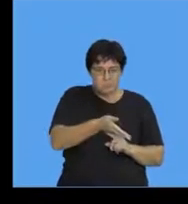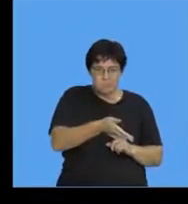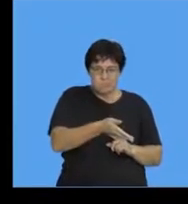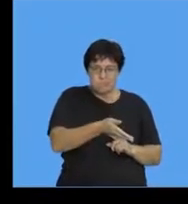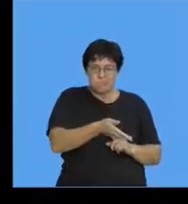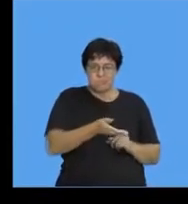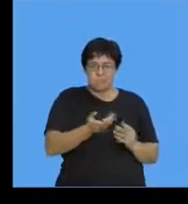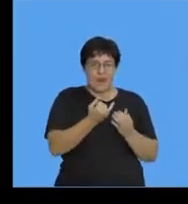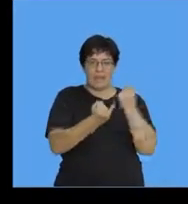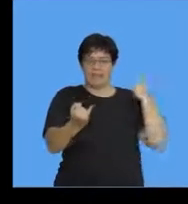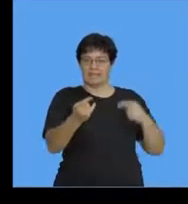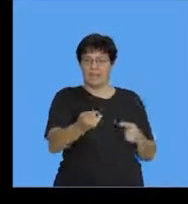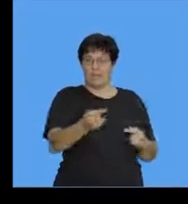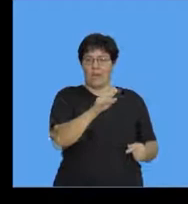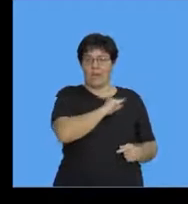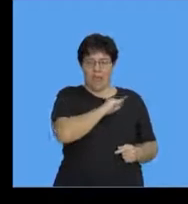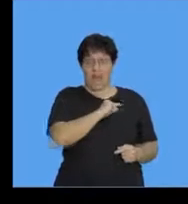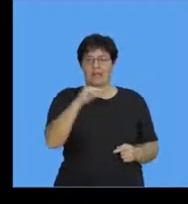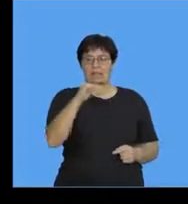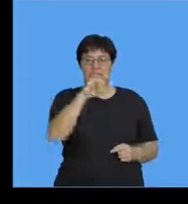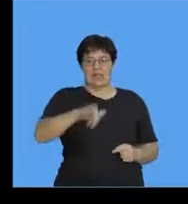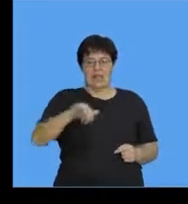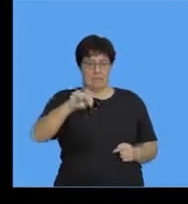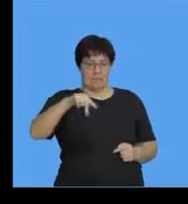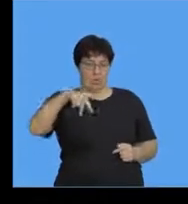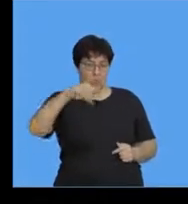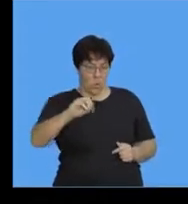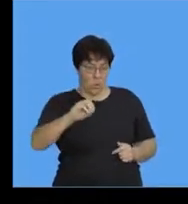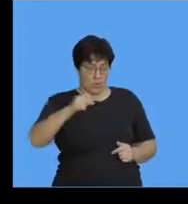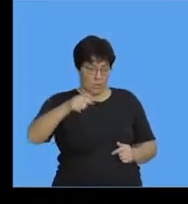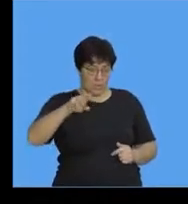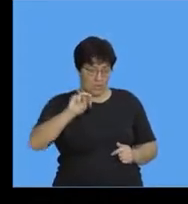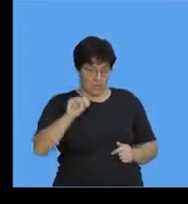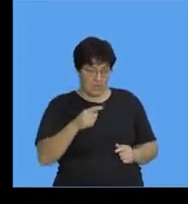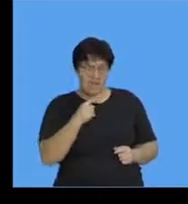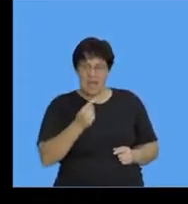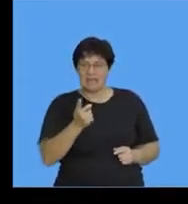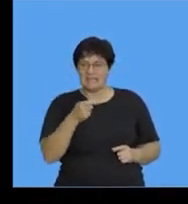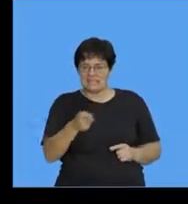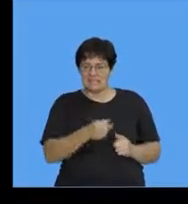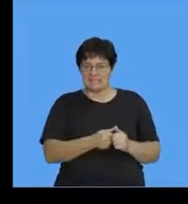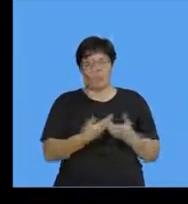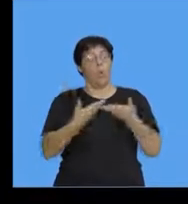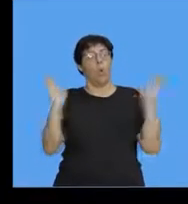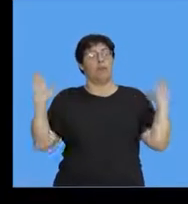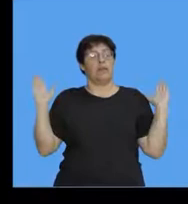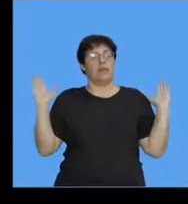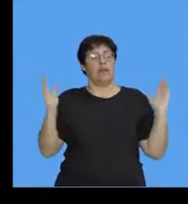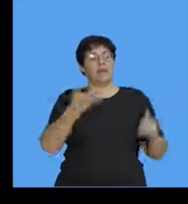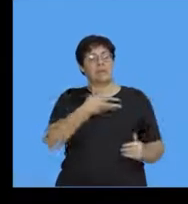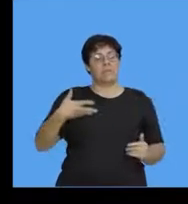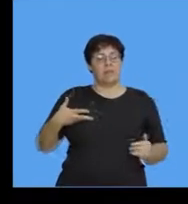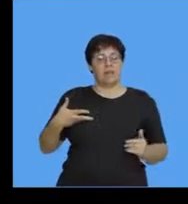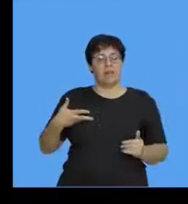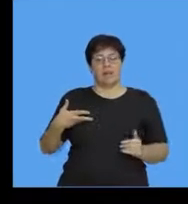naked you see that's why it's called a gymnosperm there the seed is lying open or the